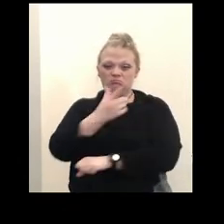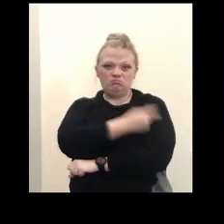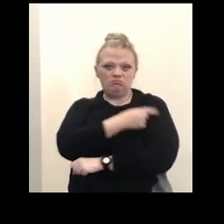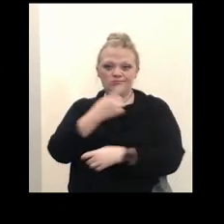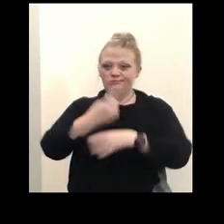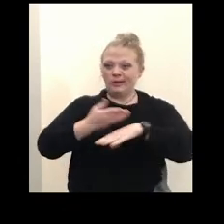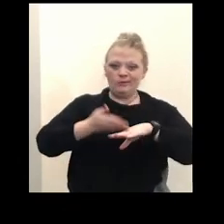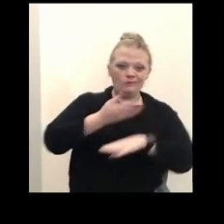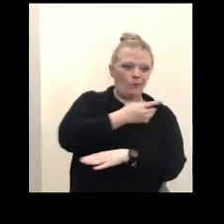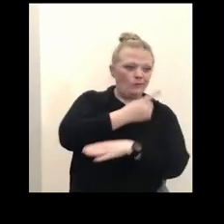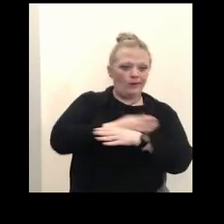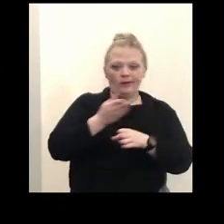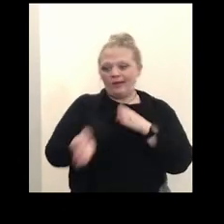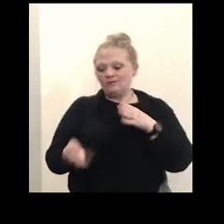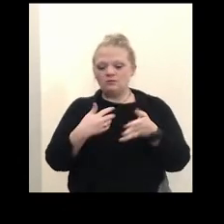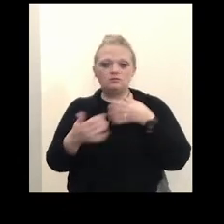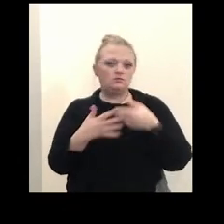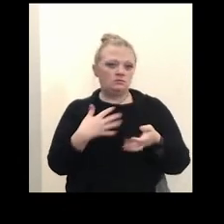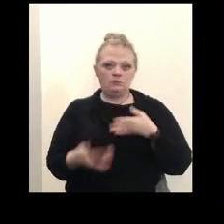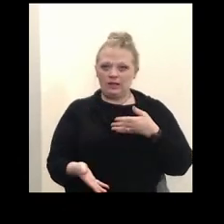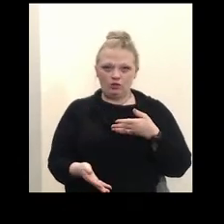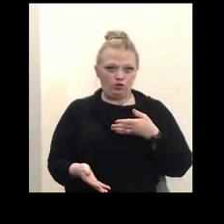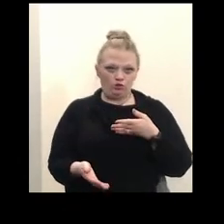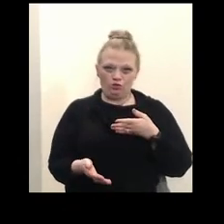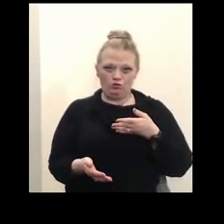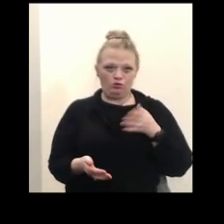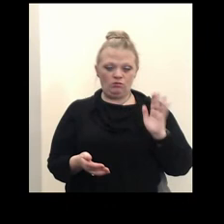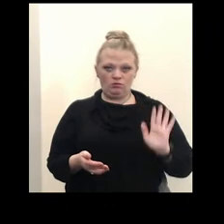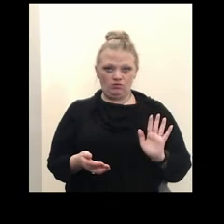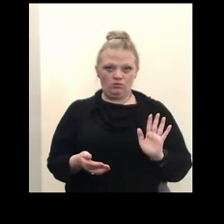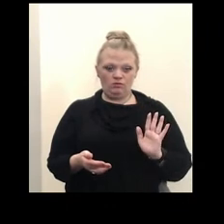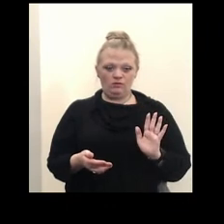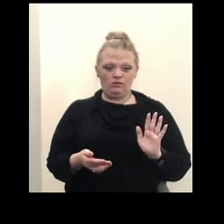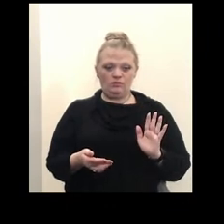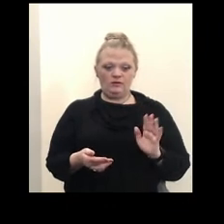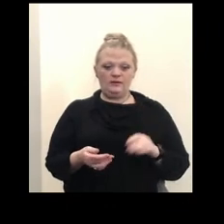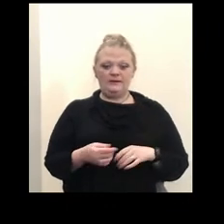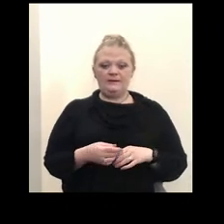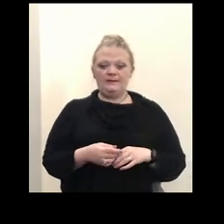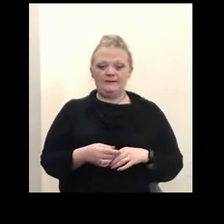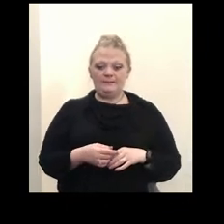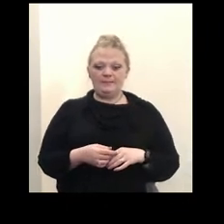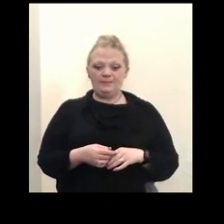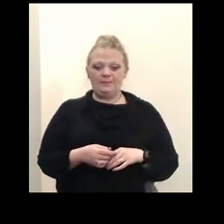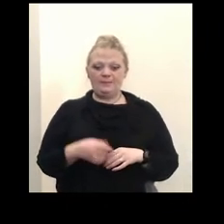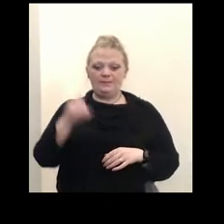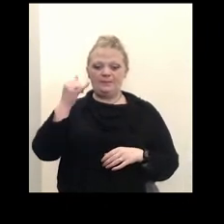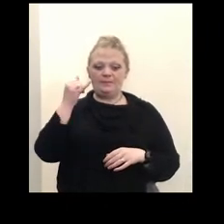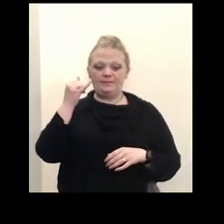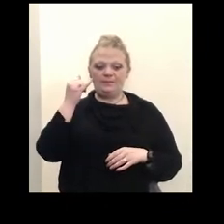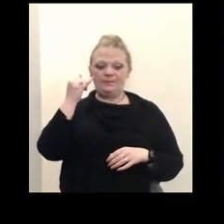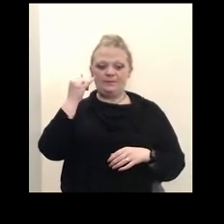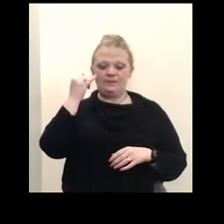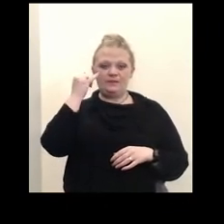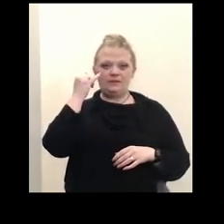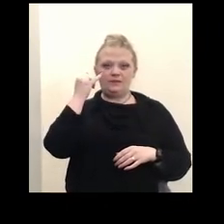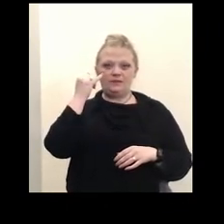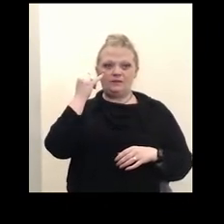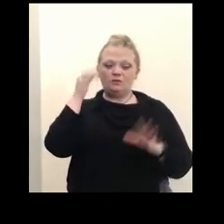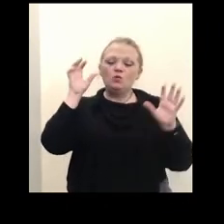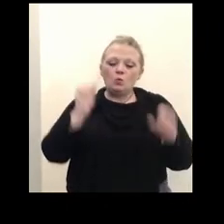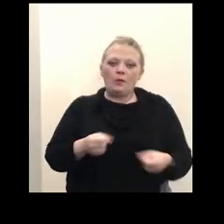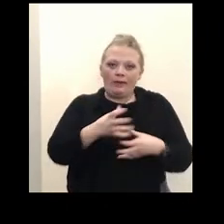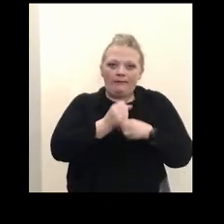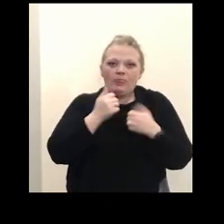the day after it doesn't matter it uh that one when you receive one dose doesn't matter where we receive a dose of the other so please